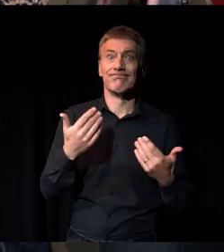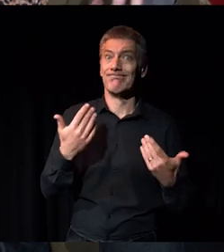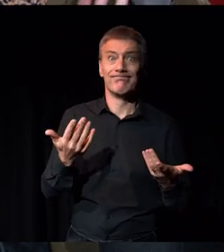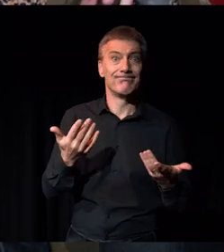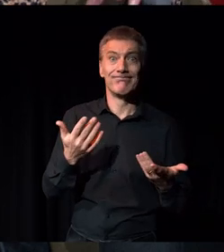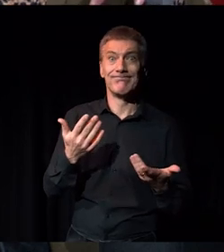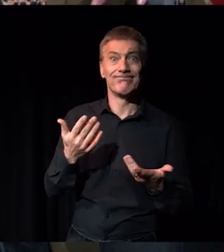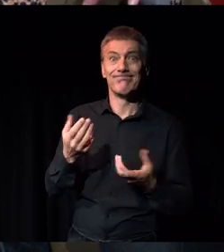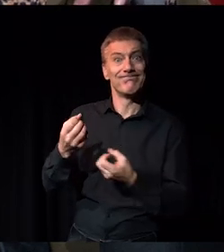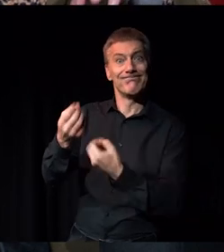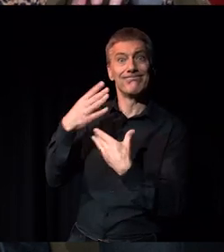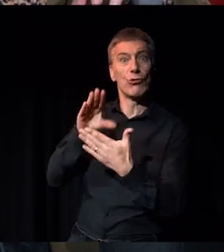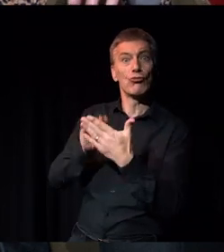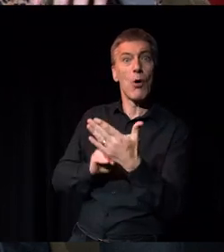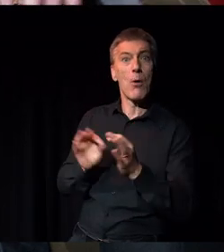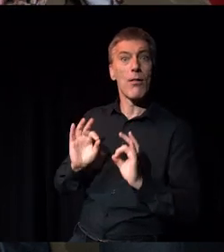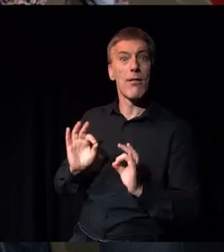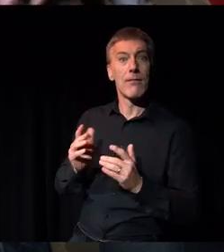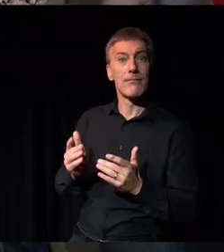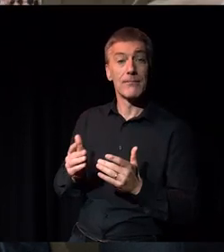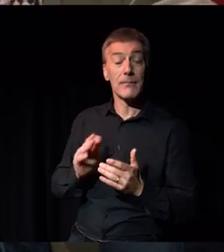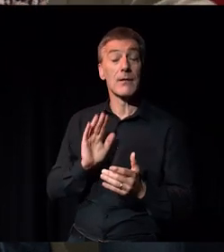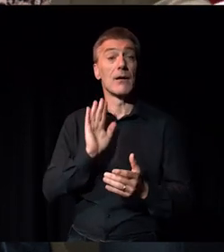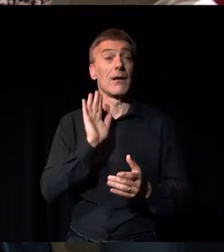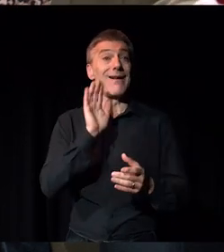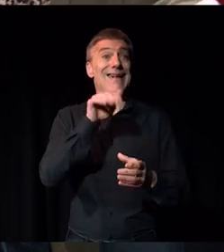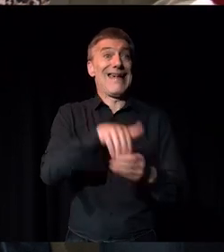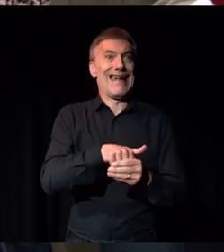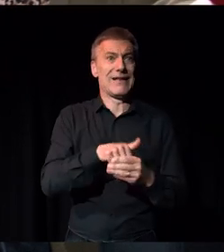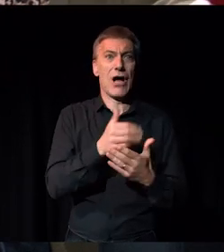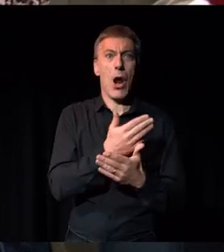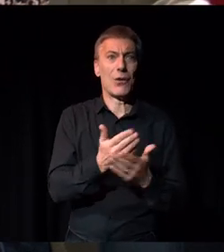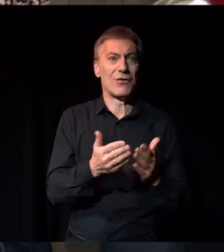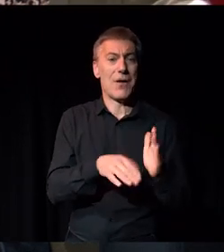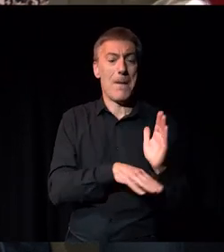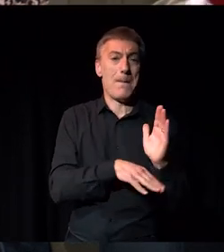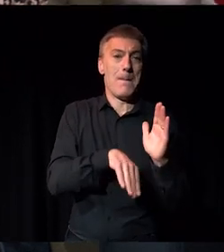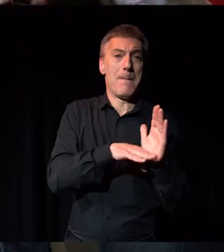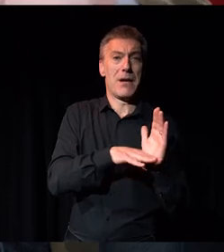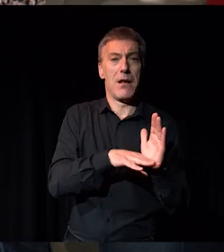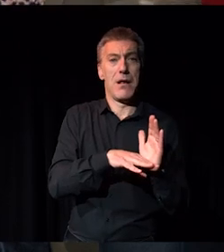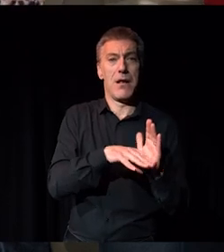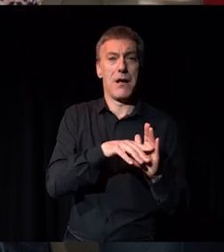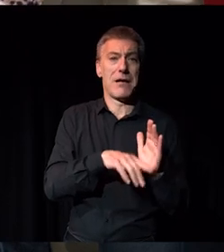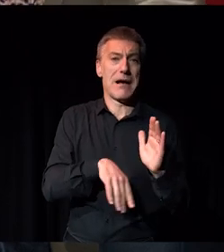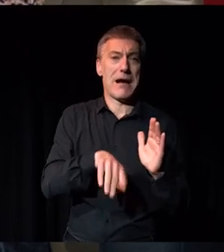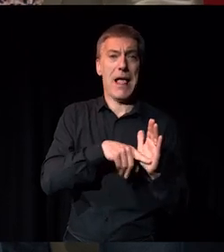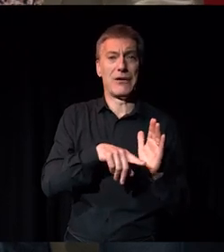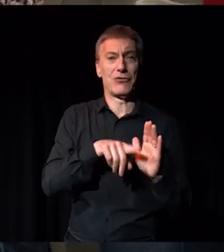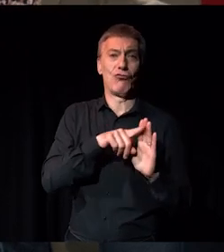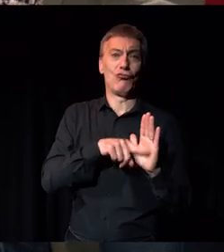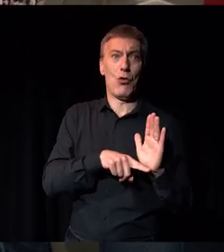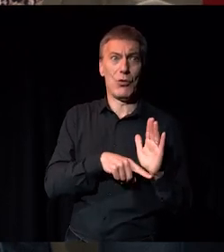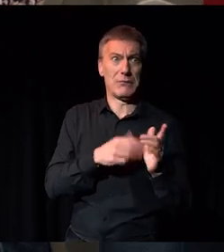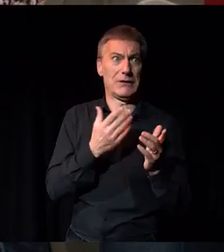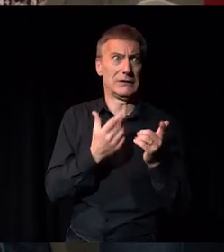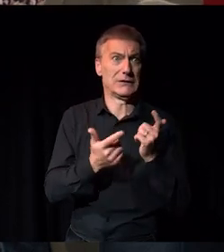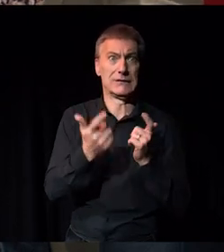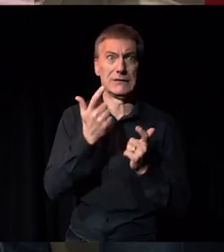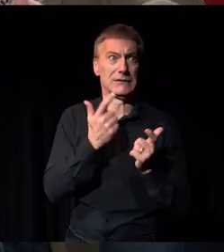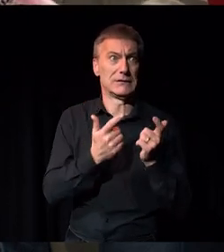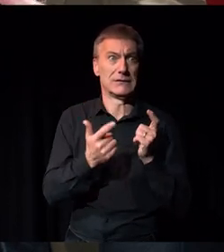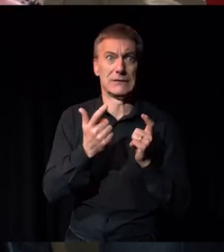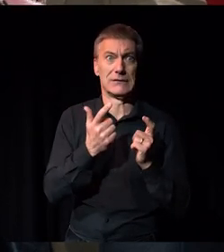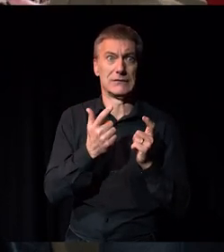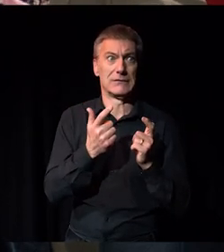once you're in there, it's those unwritten middle class codes and having to learn those. So as well as, you know, kind